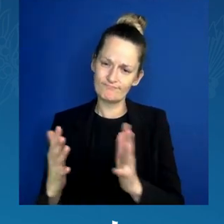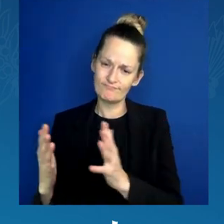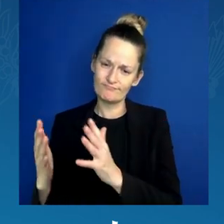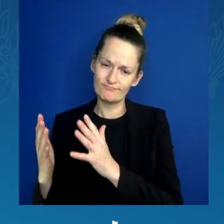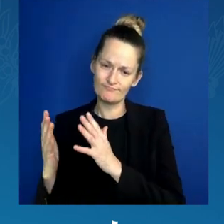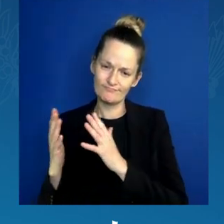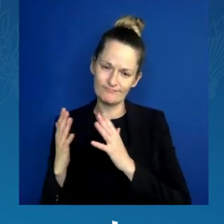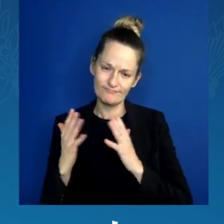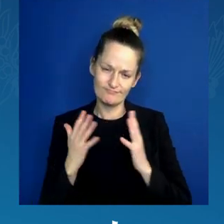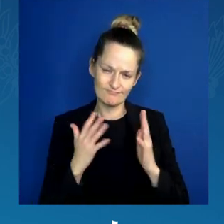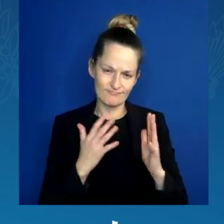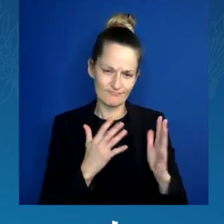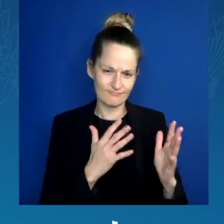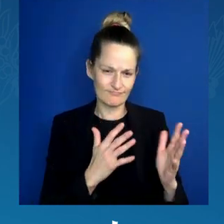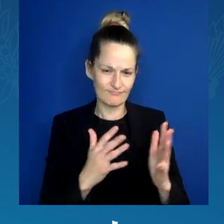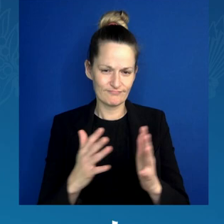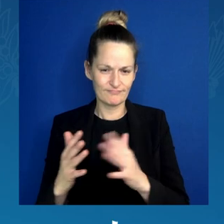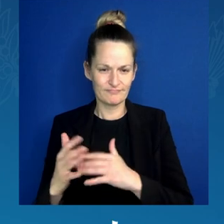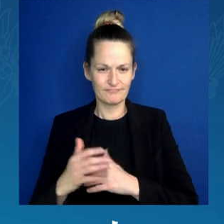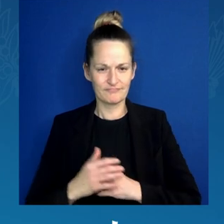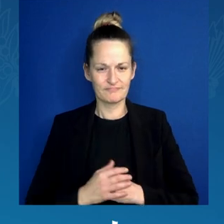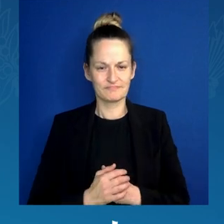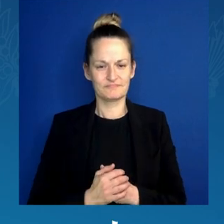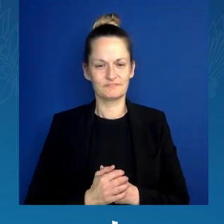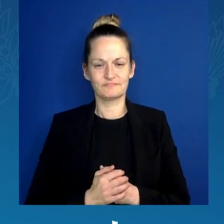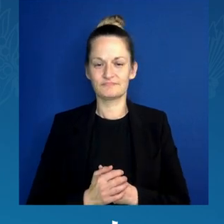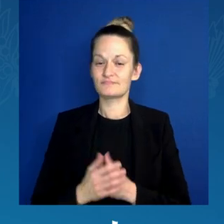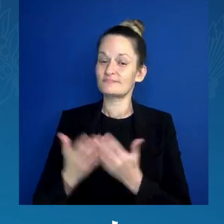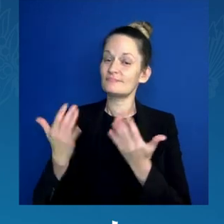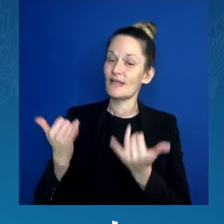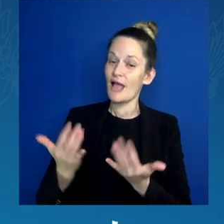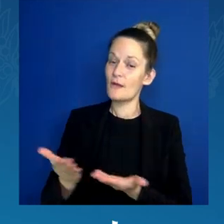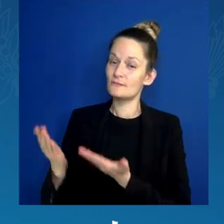Please welcome Southville High School senior Joshua Smith.